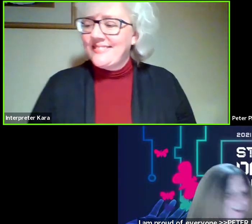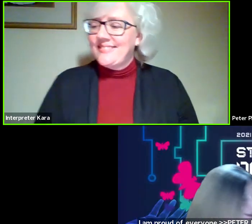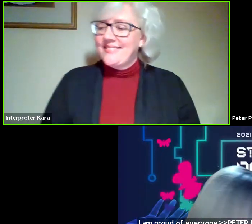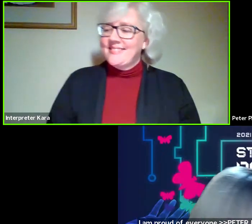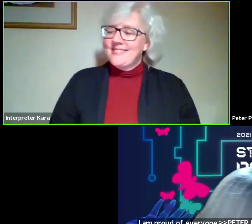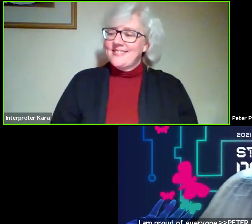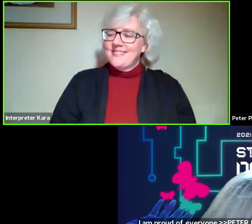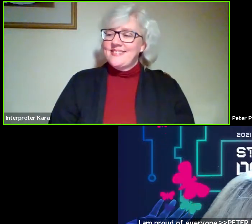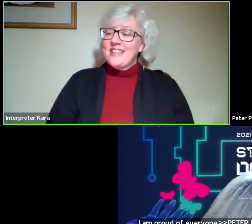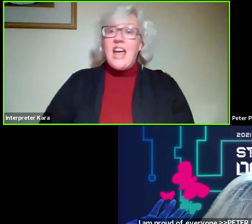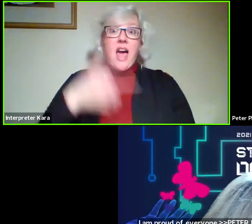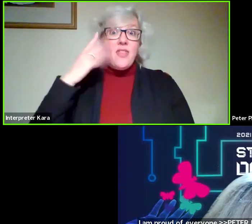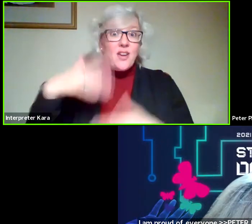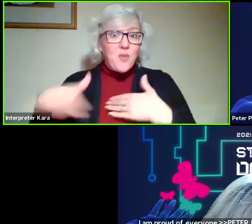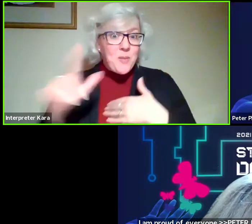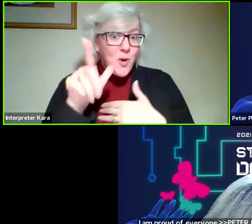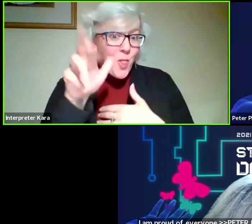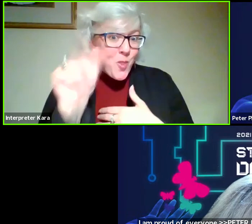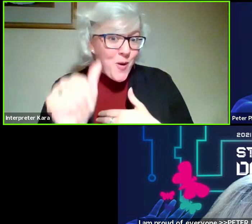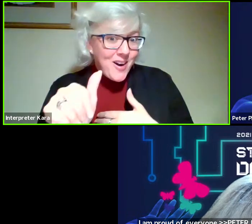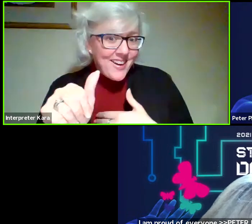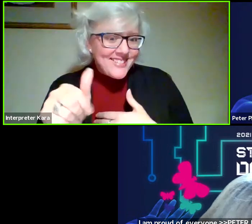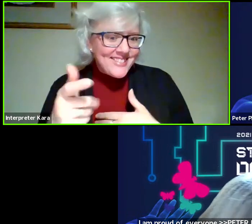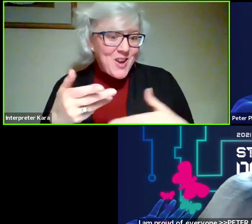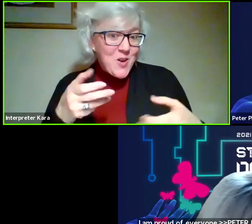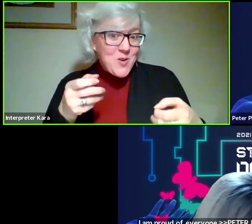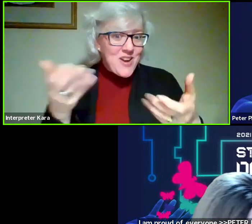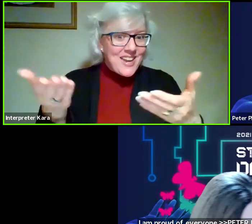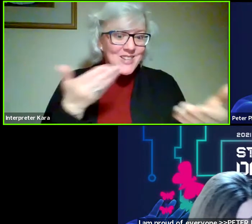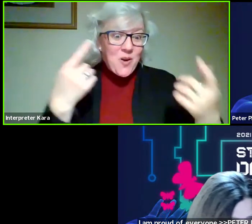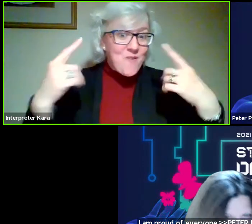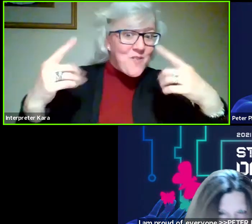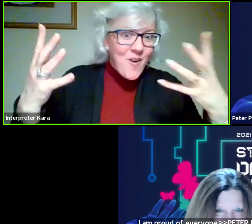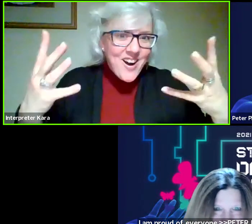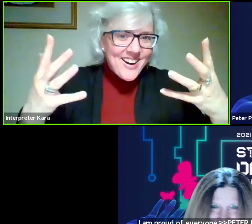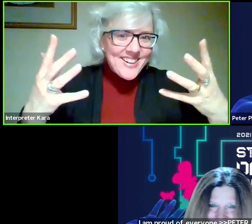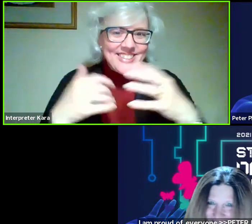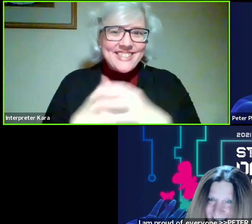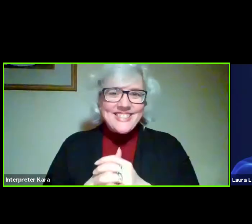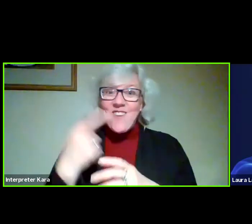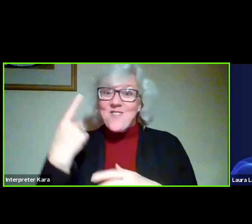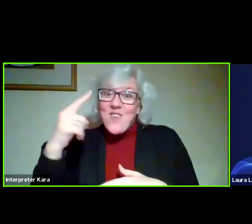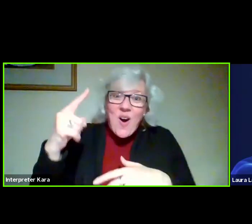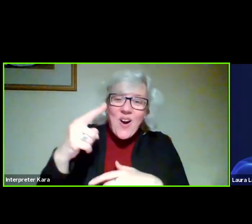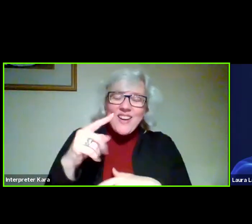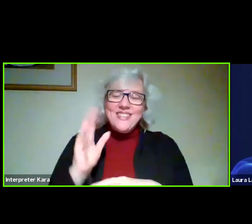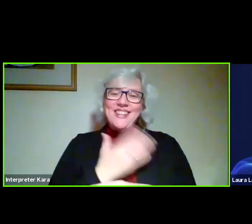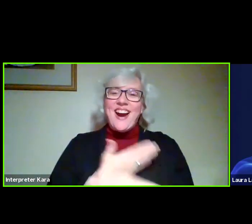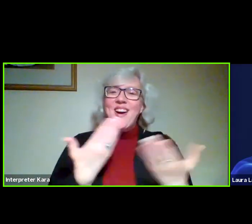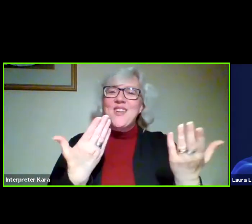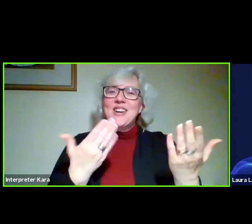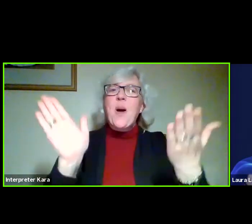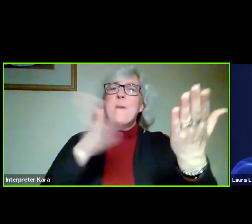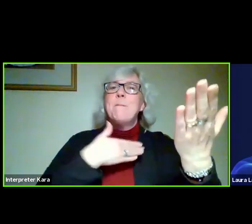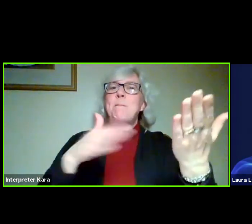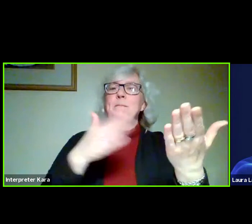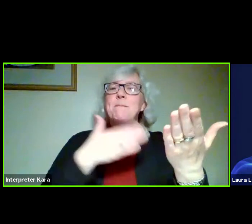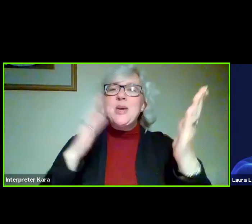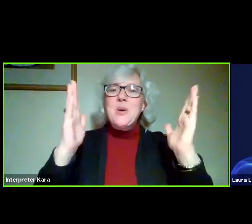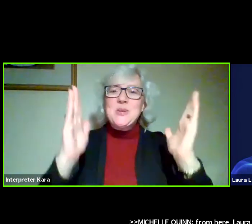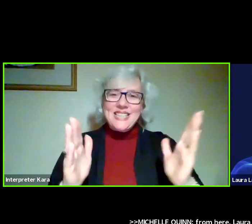Okay, I think from here, Laura is gonna give a quick intro for, for our musical